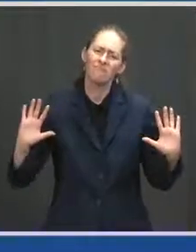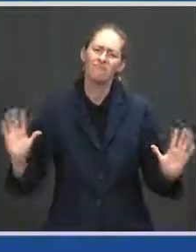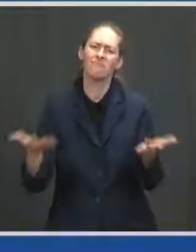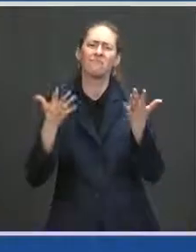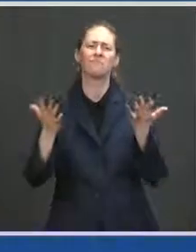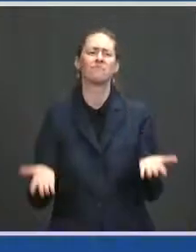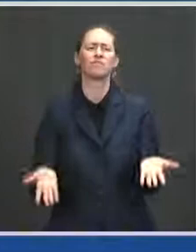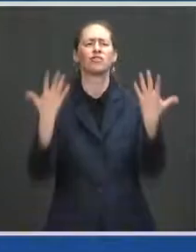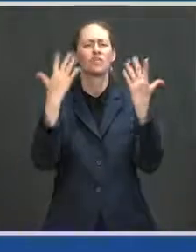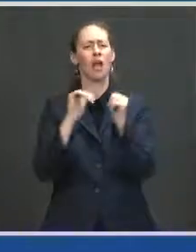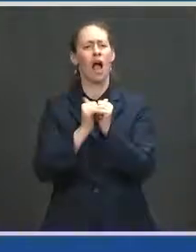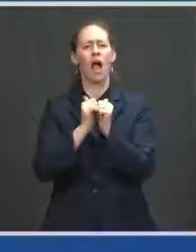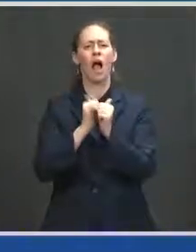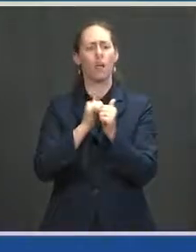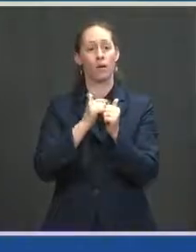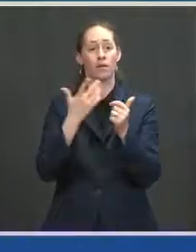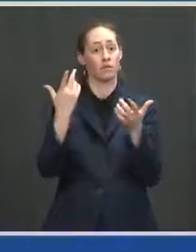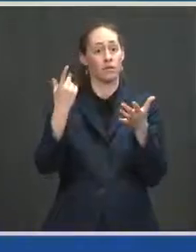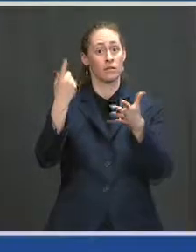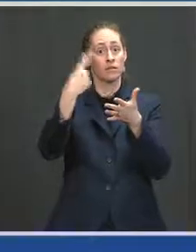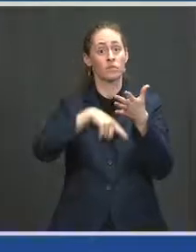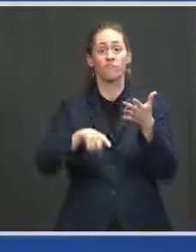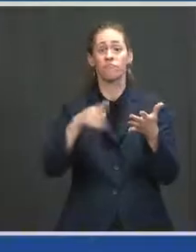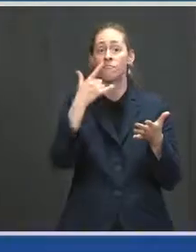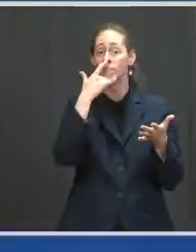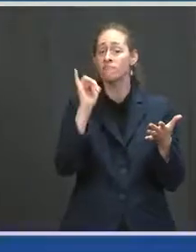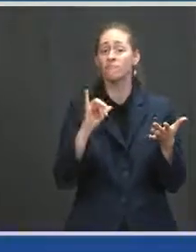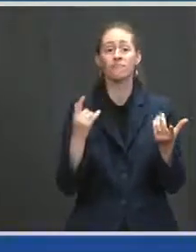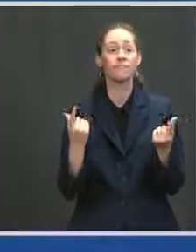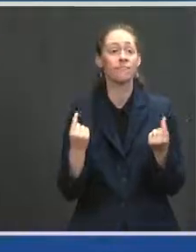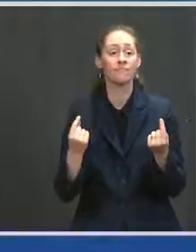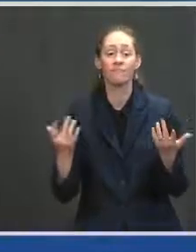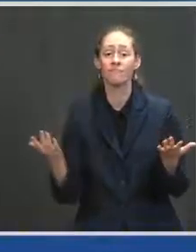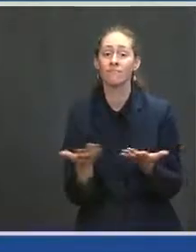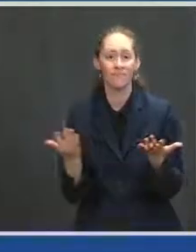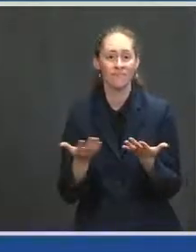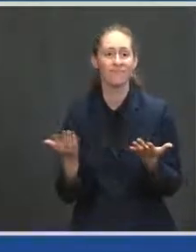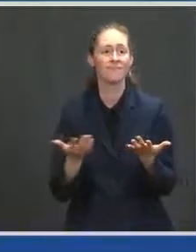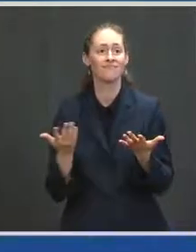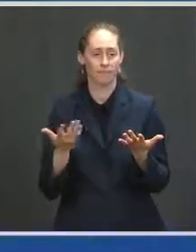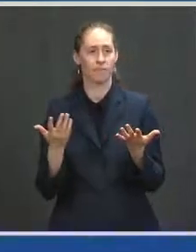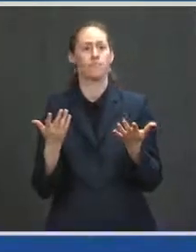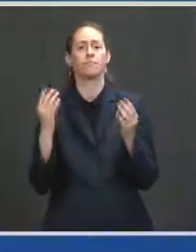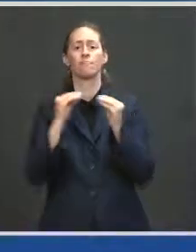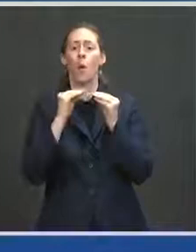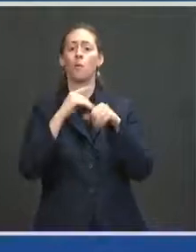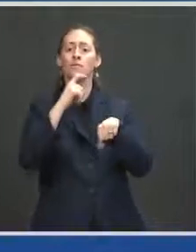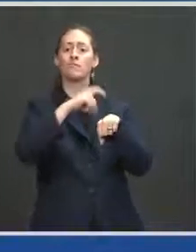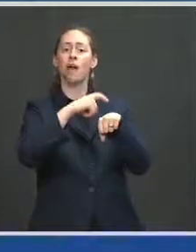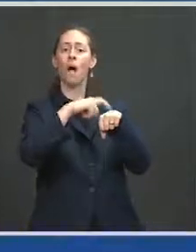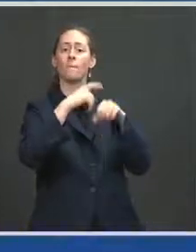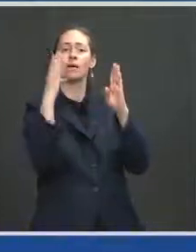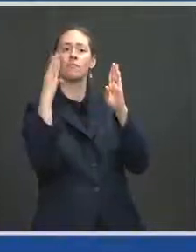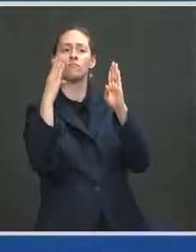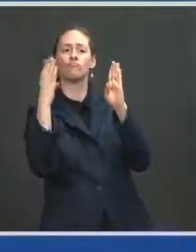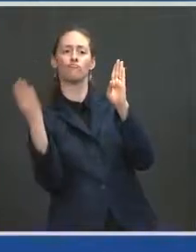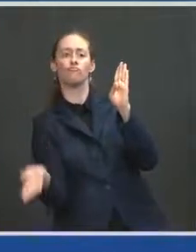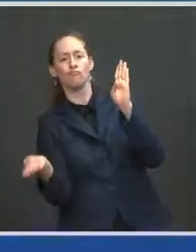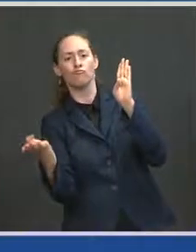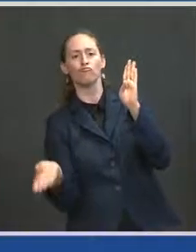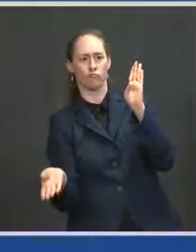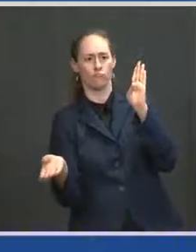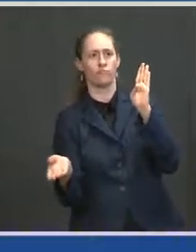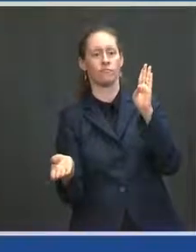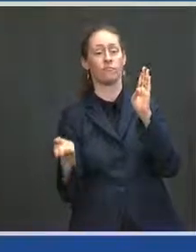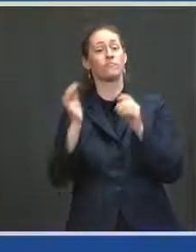Starting next week, many vaccination sites will be offering extended hours during the month of June, including pharmacies